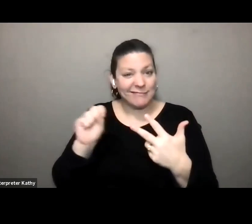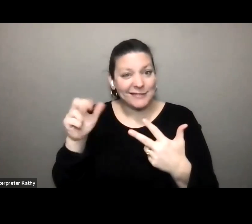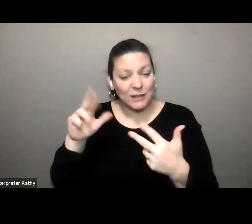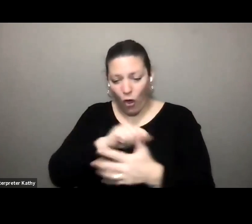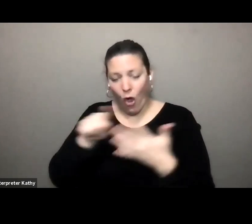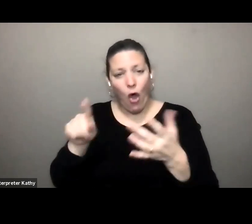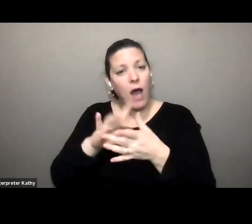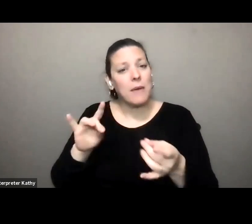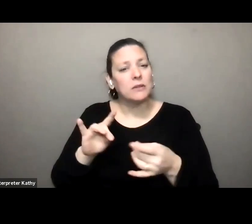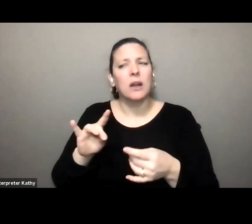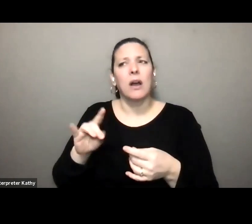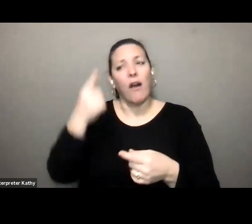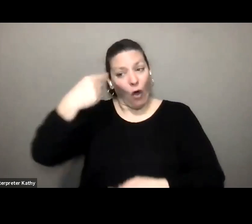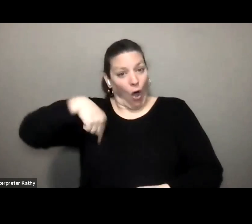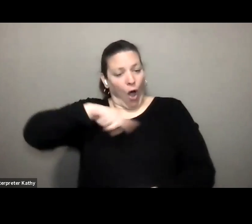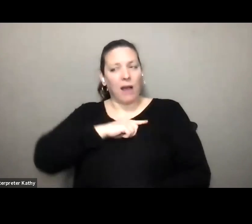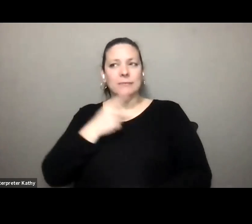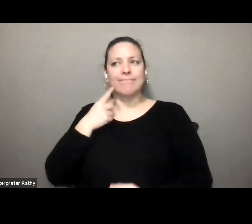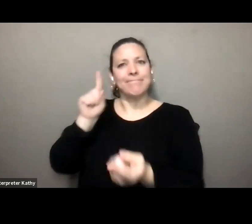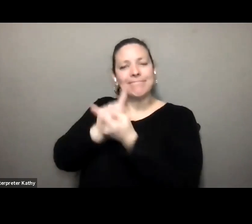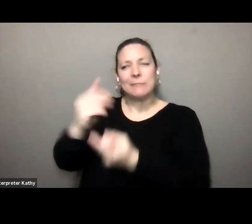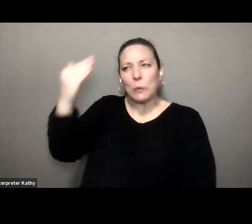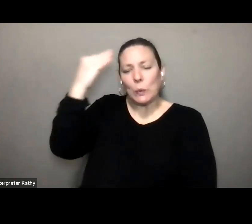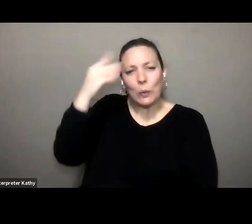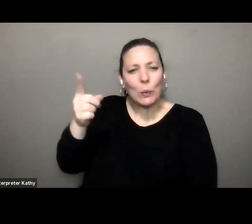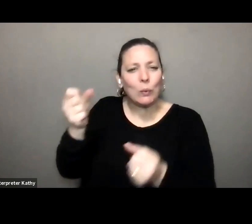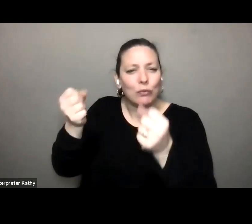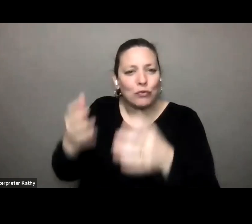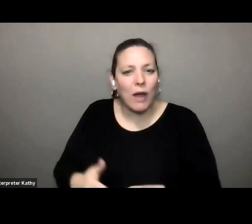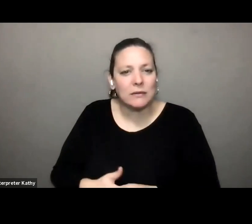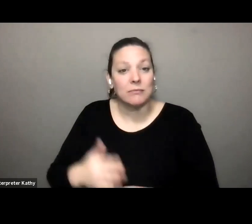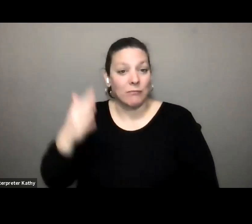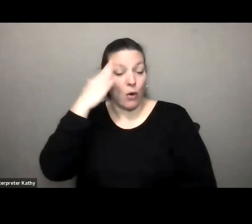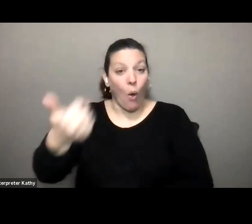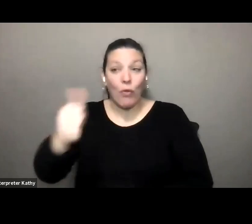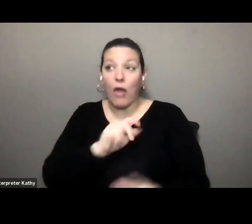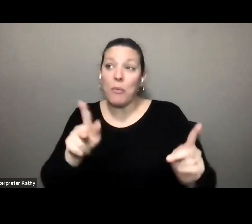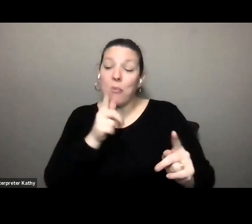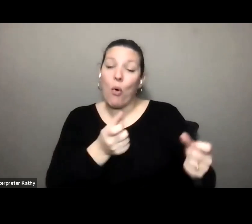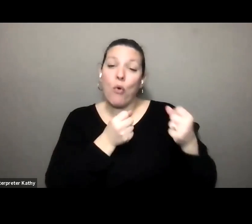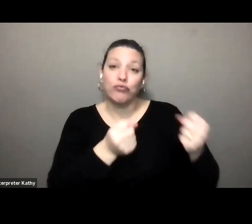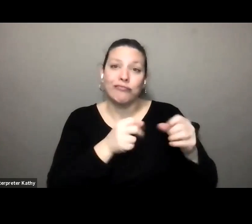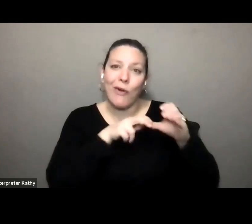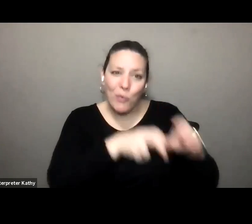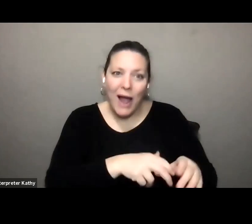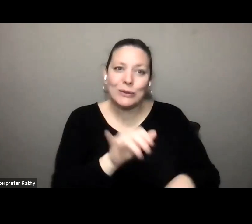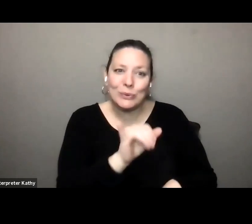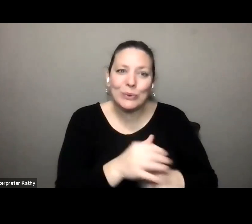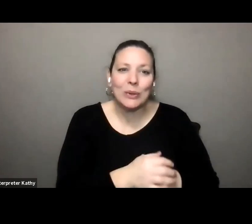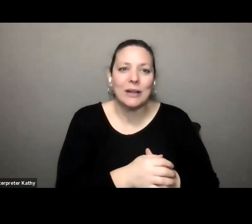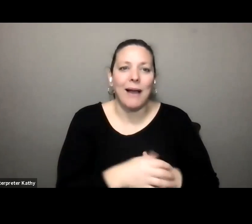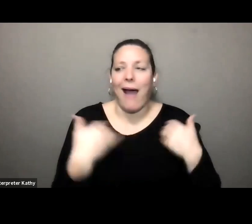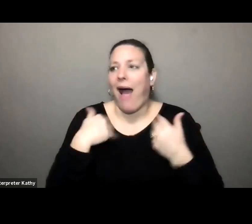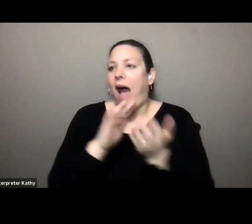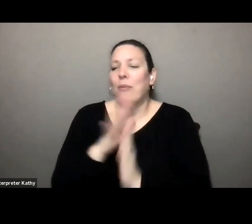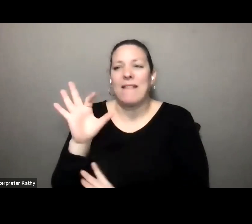we get to meet the drivers you know we get to meet a lot of the passengers that that ride um i become facebook friends